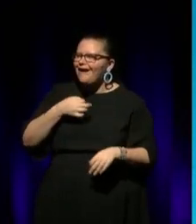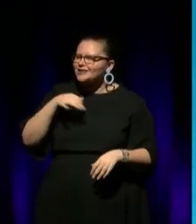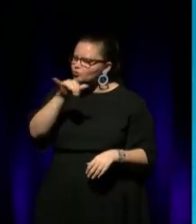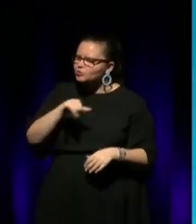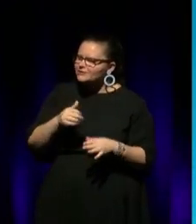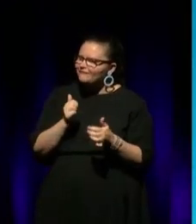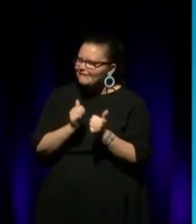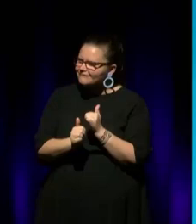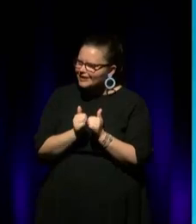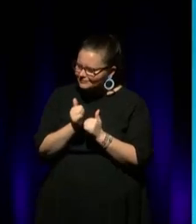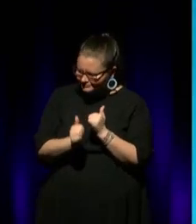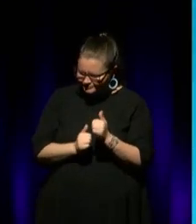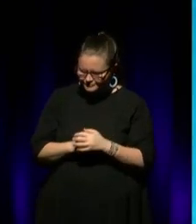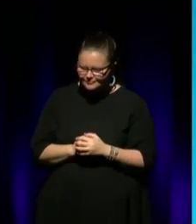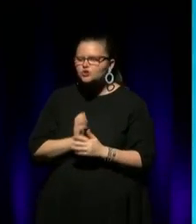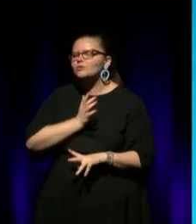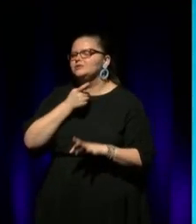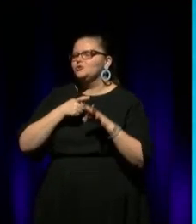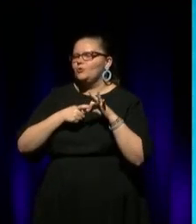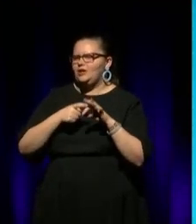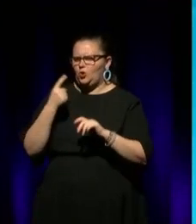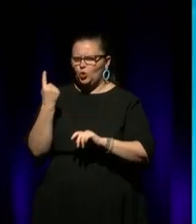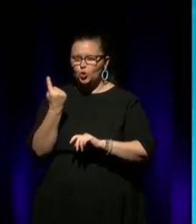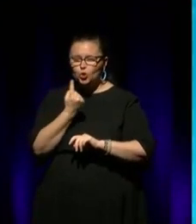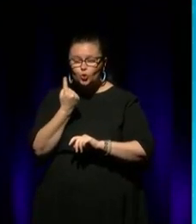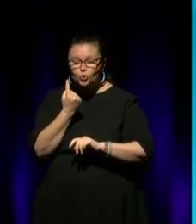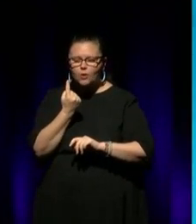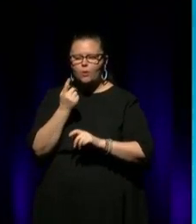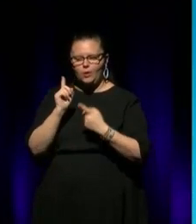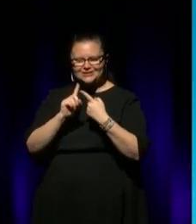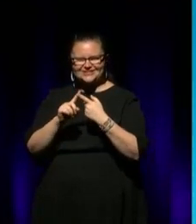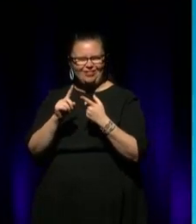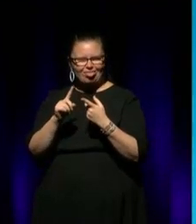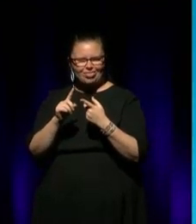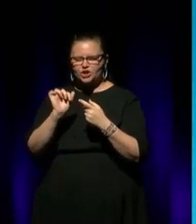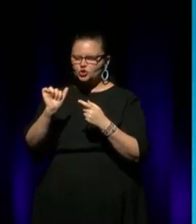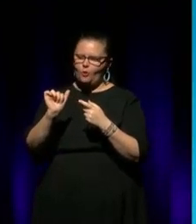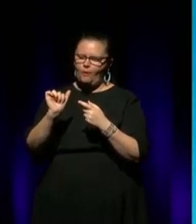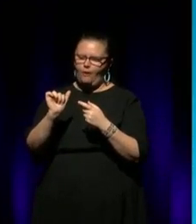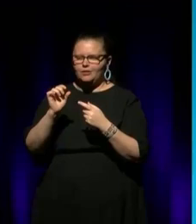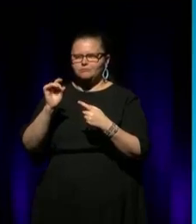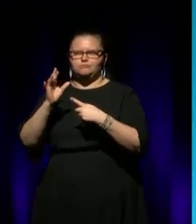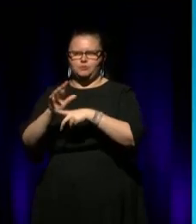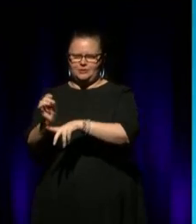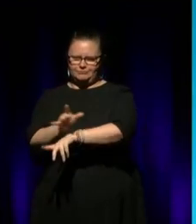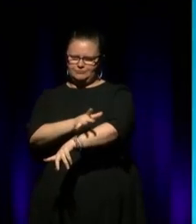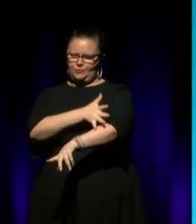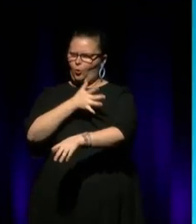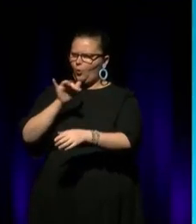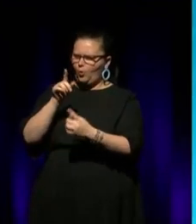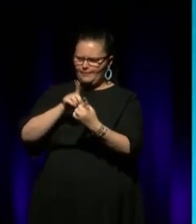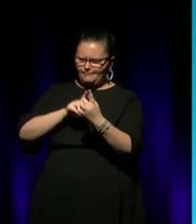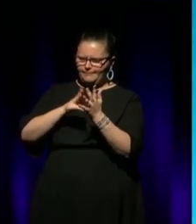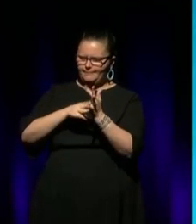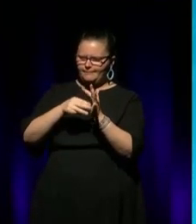So, this is an interesting question. Who have been or still are your most important influences or mentors? I mean, I know we've talked about